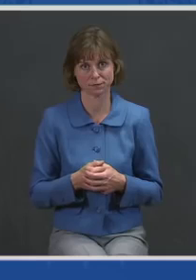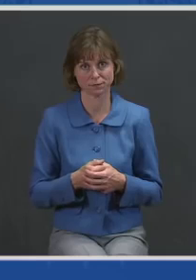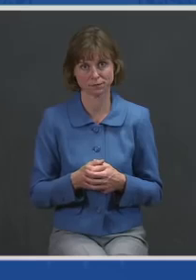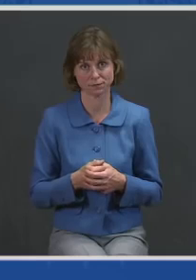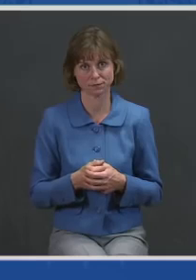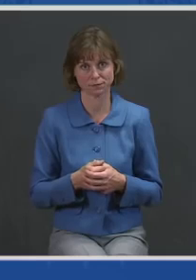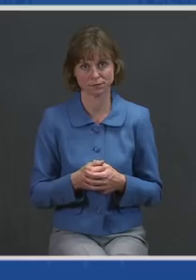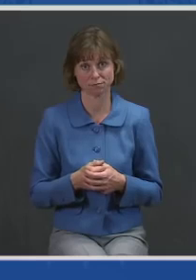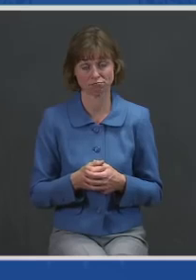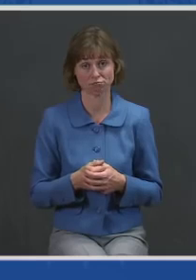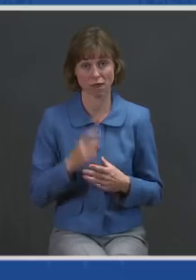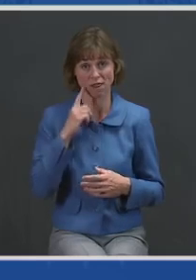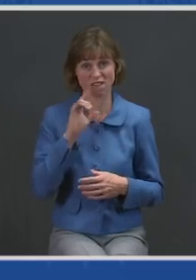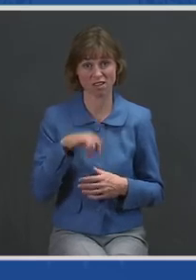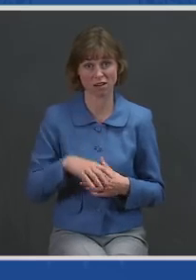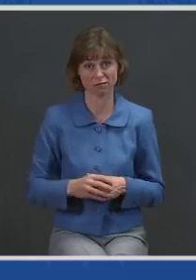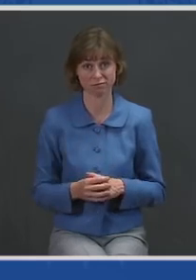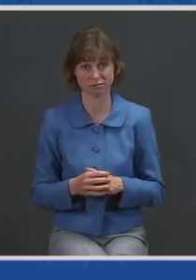Think of that.